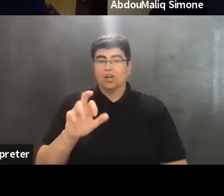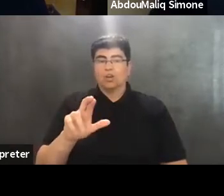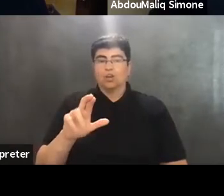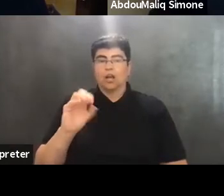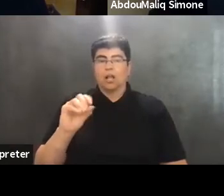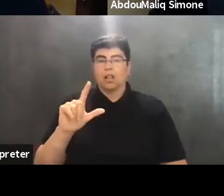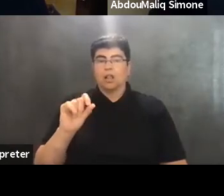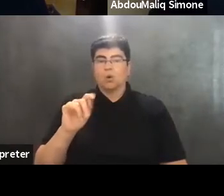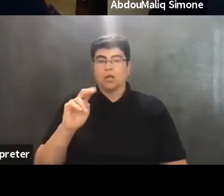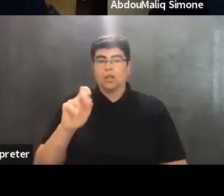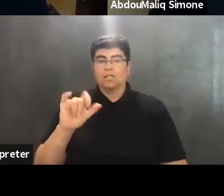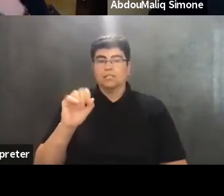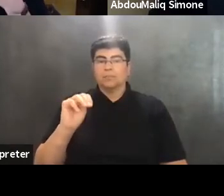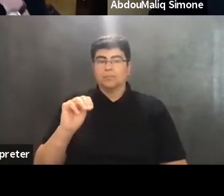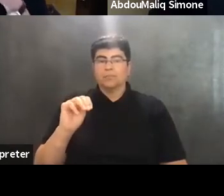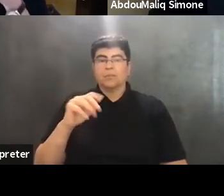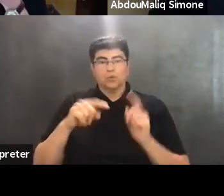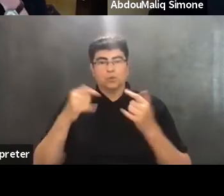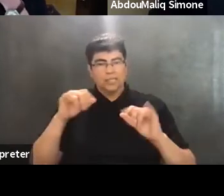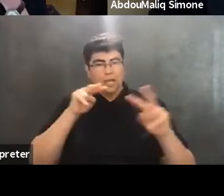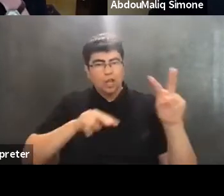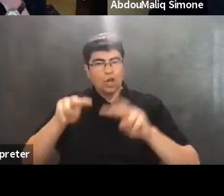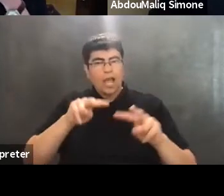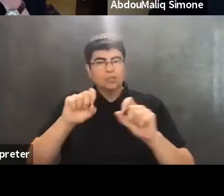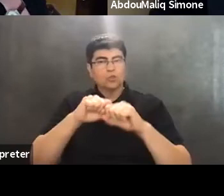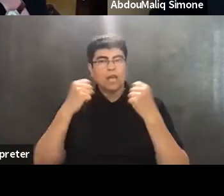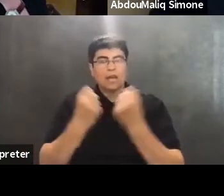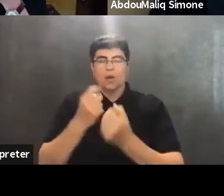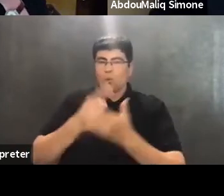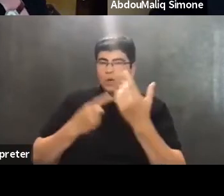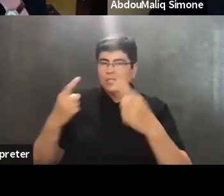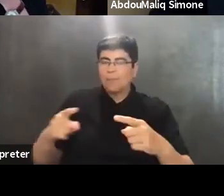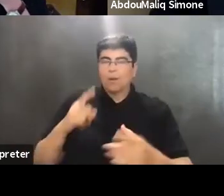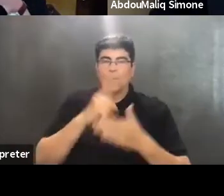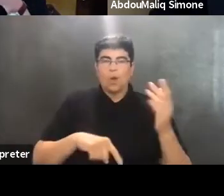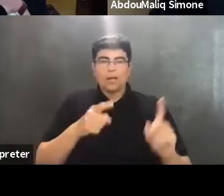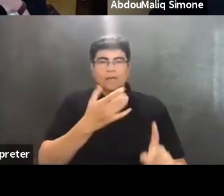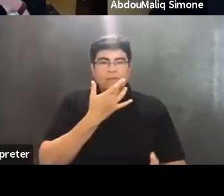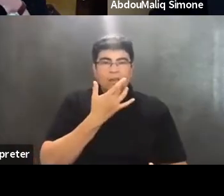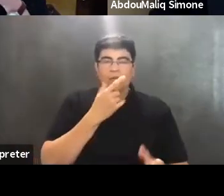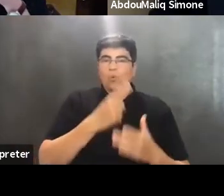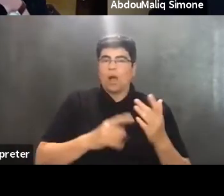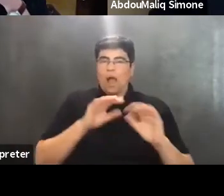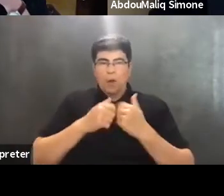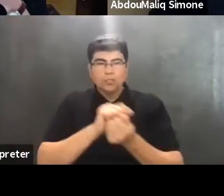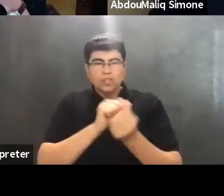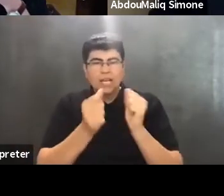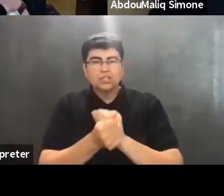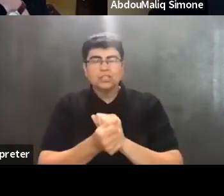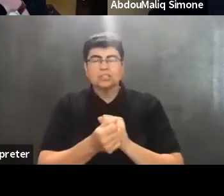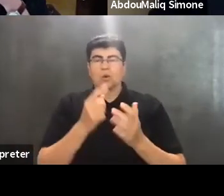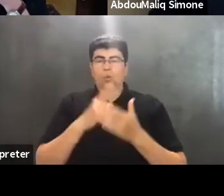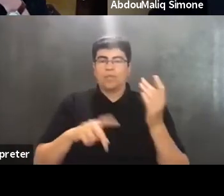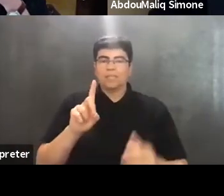accurately still look at the society and what has happened, the phases of settler colonialism, how it changes the dynamics